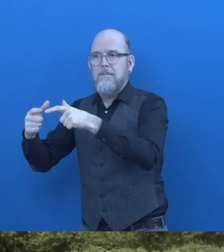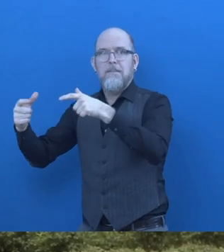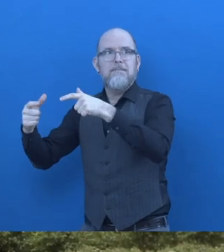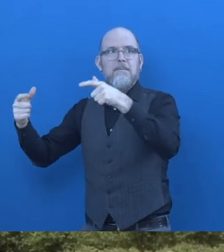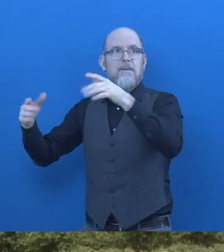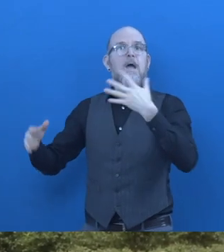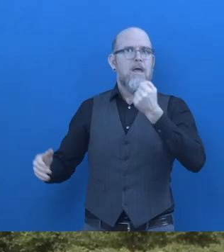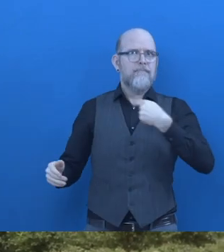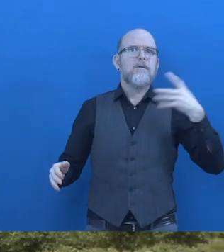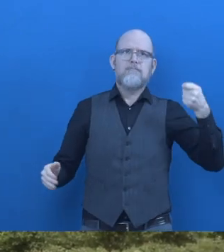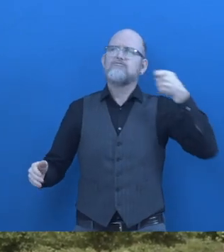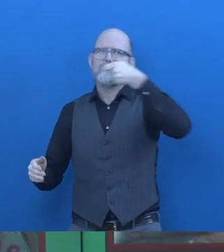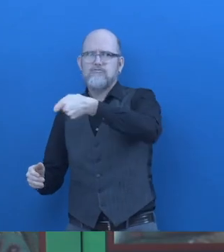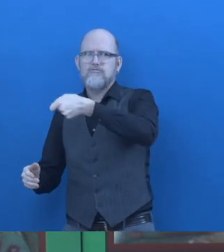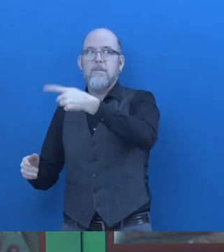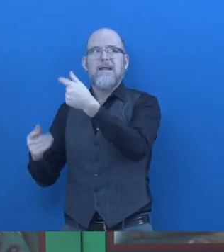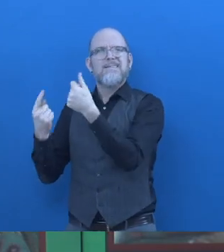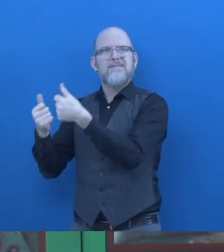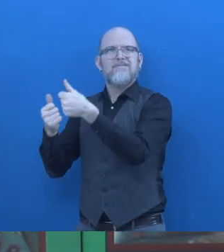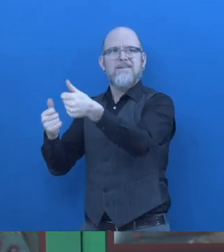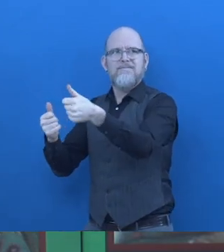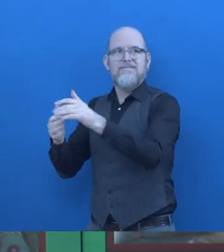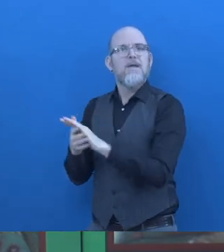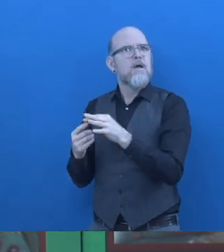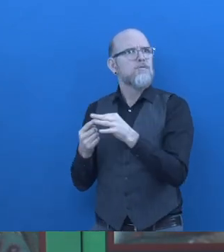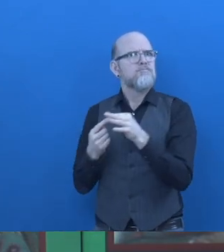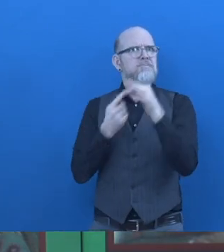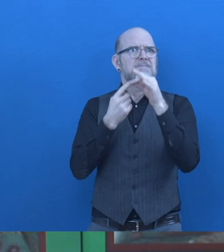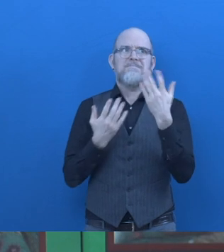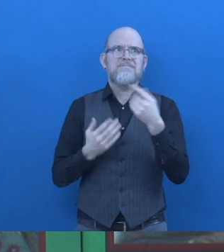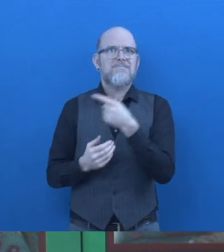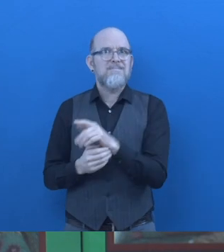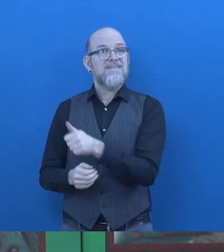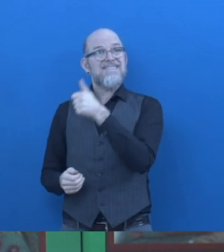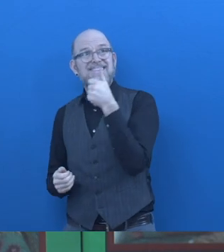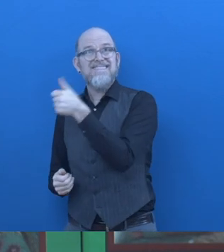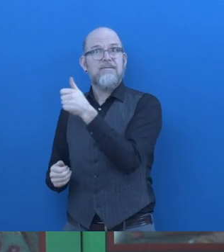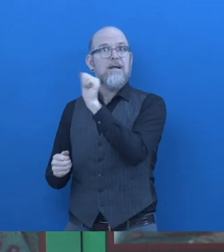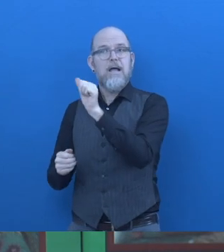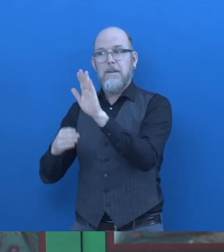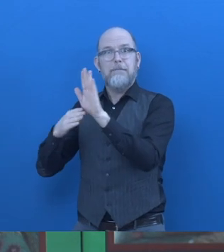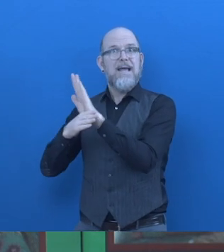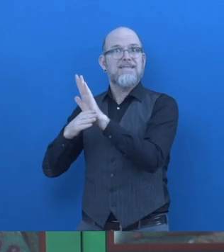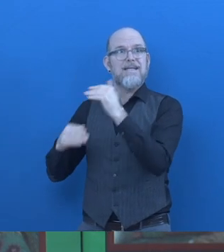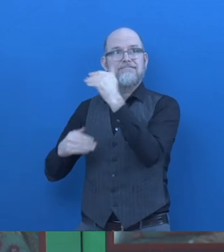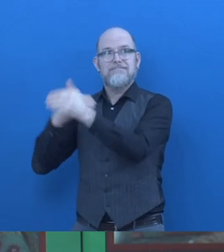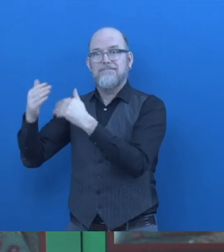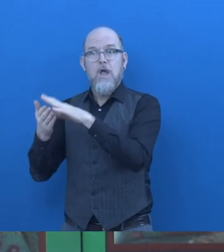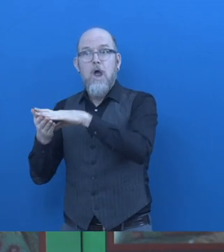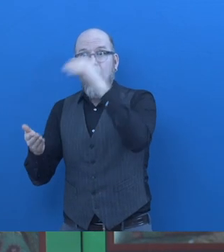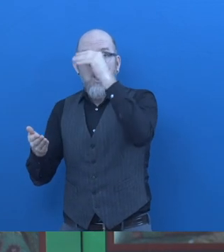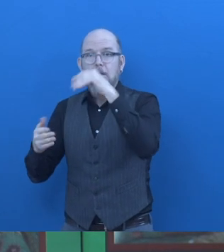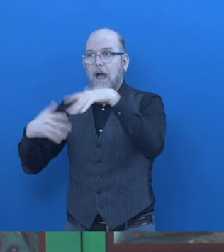donations also. So and this is more unique because they can continue their business by their own if they can